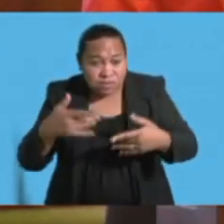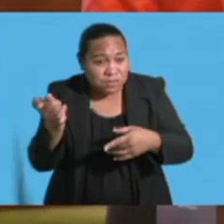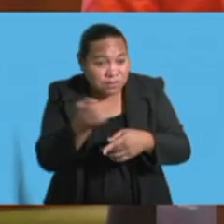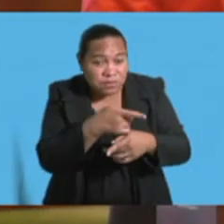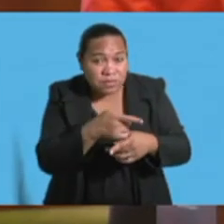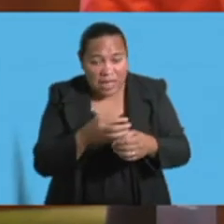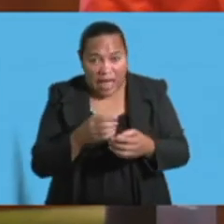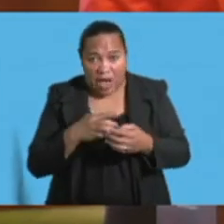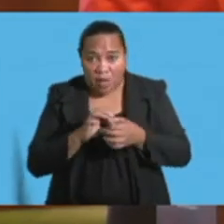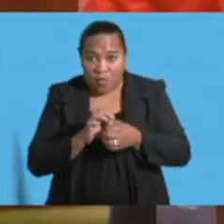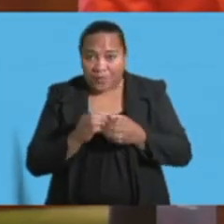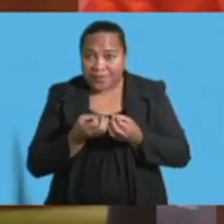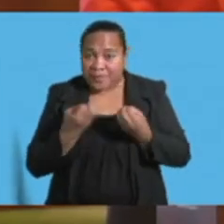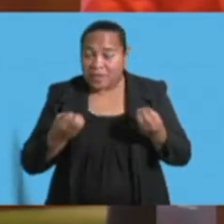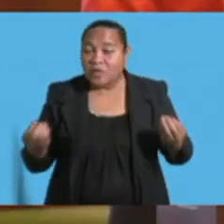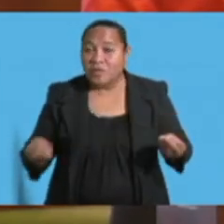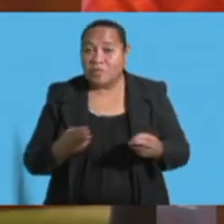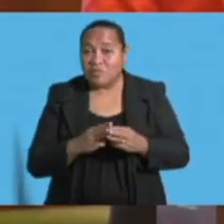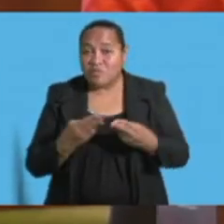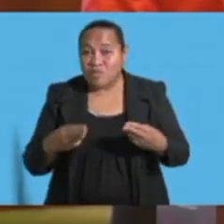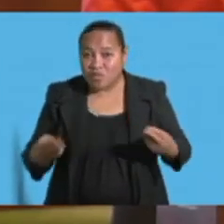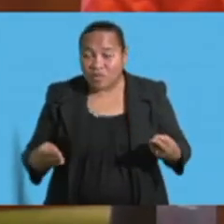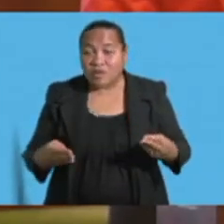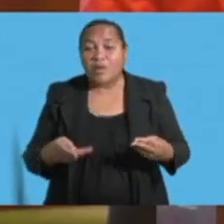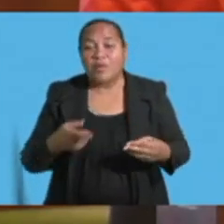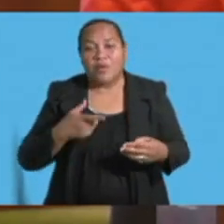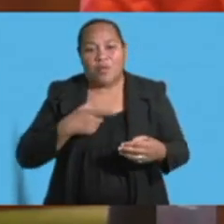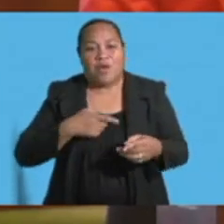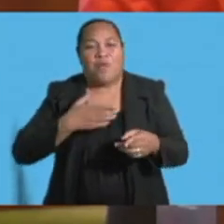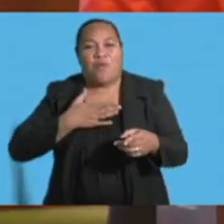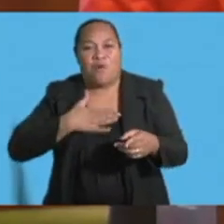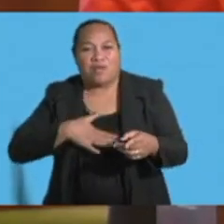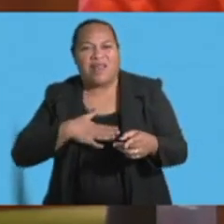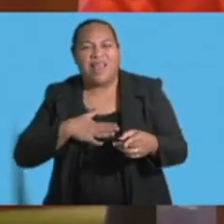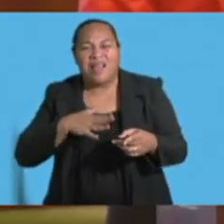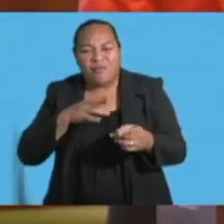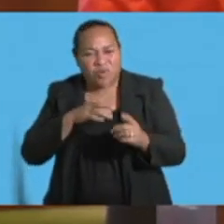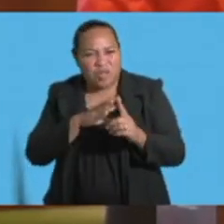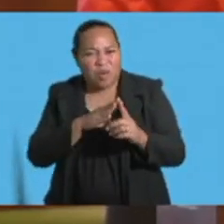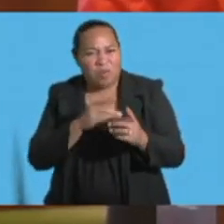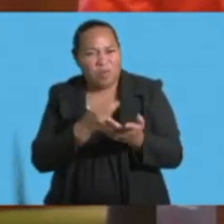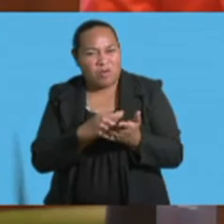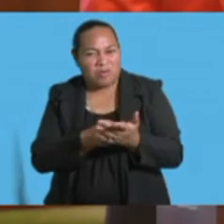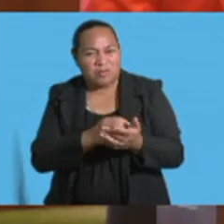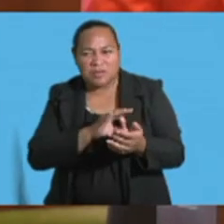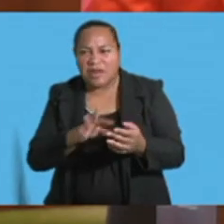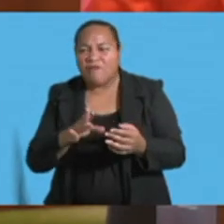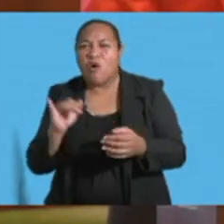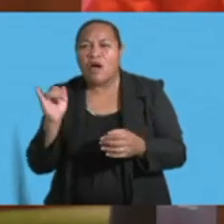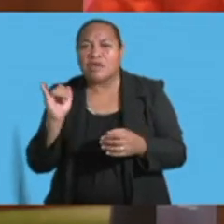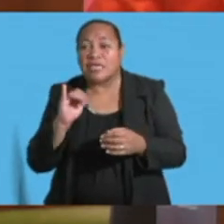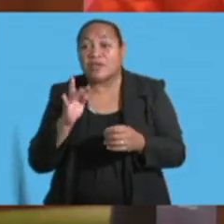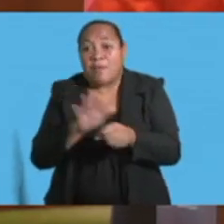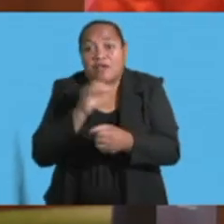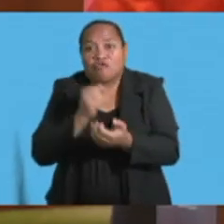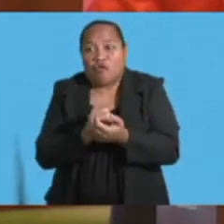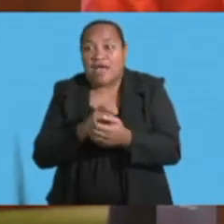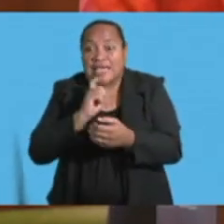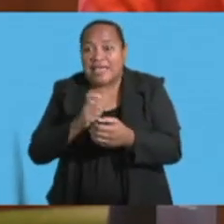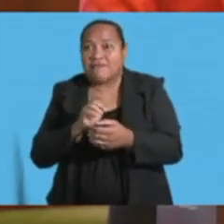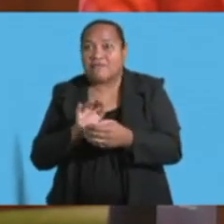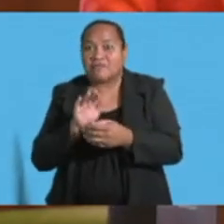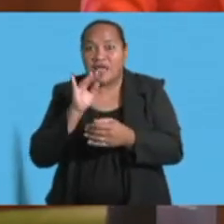will also speak volumes into the proposed financial modelling like insurance against natural catastrophes.